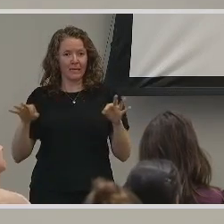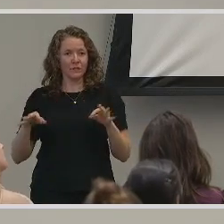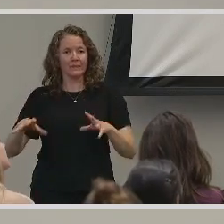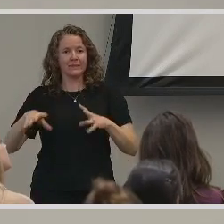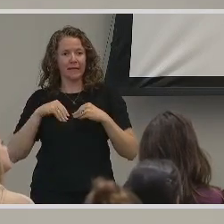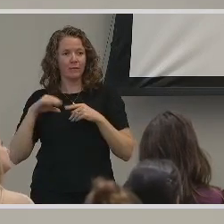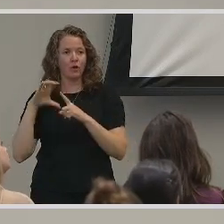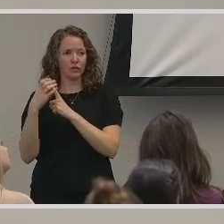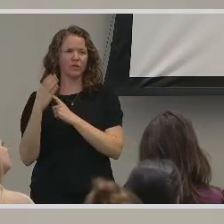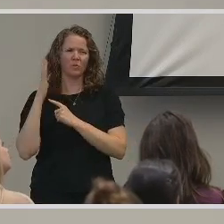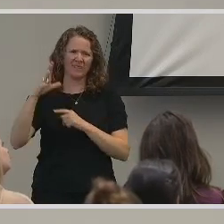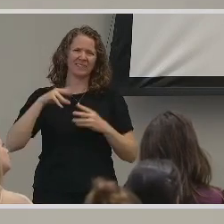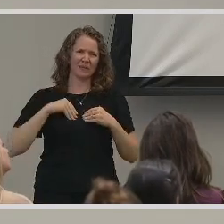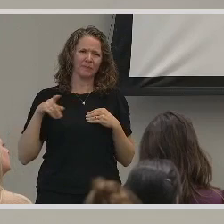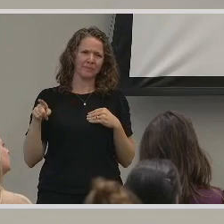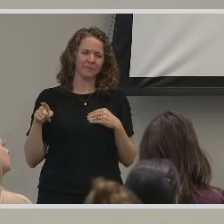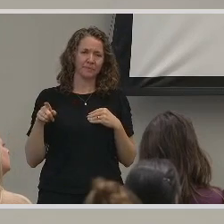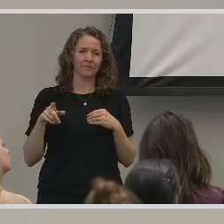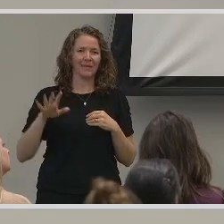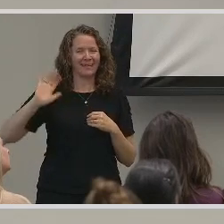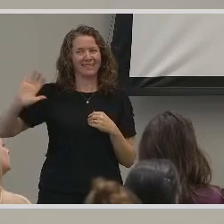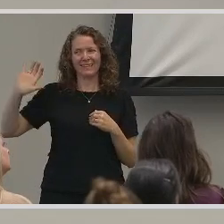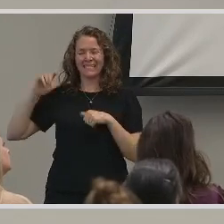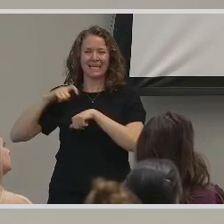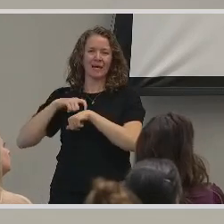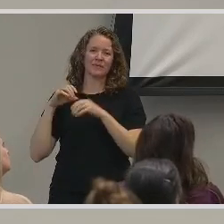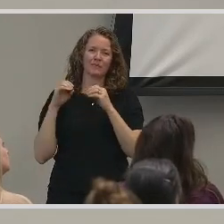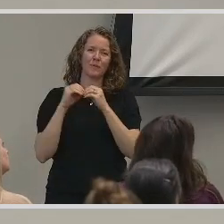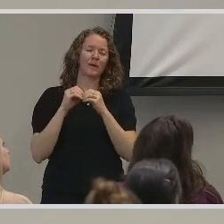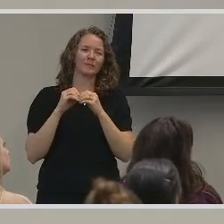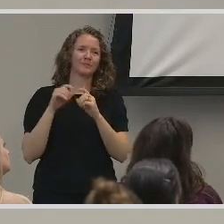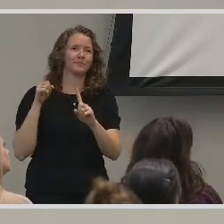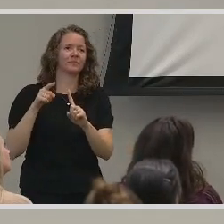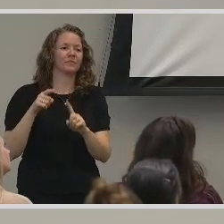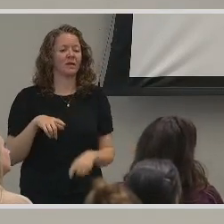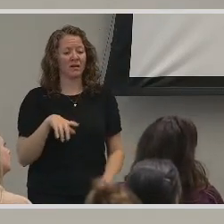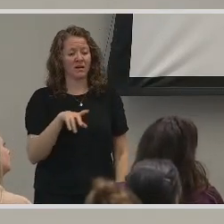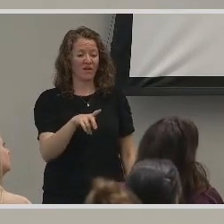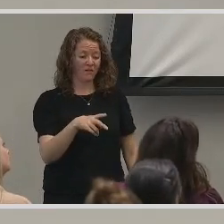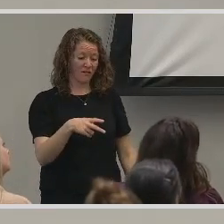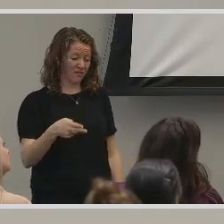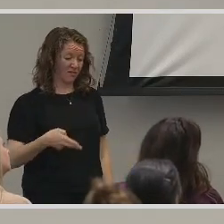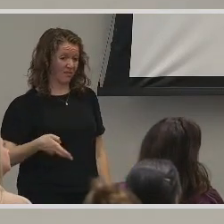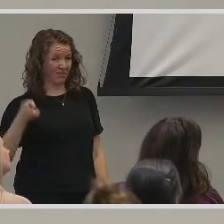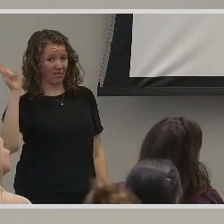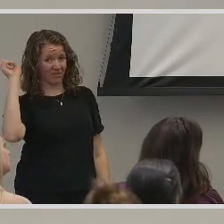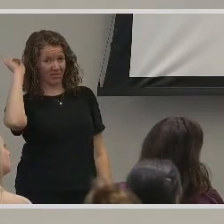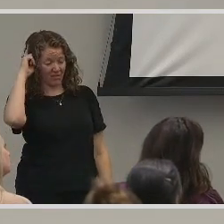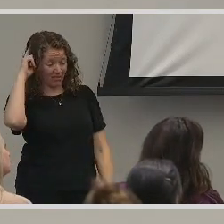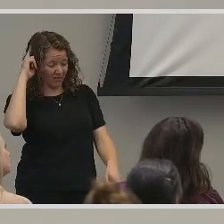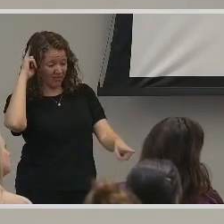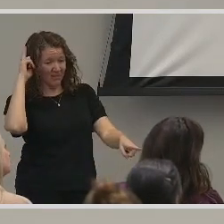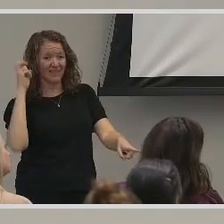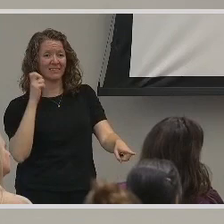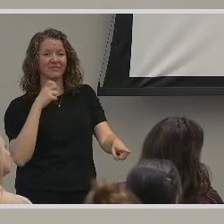you. At the time, the controversy was more focused on, oh, you have a cochlear implant. You're not in our circle. I don't